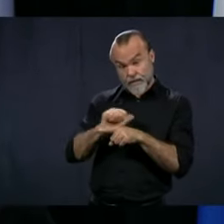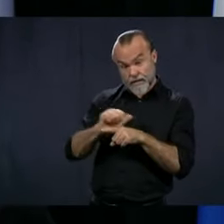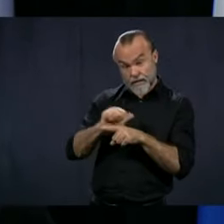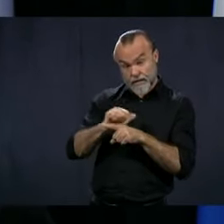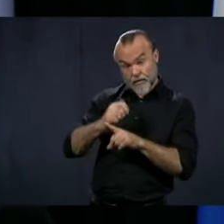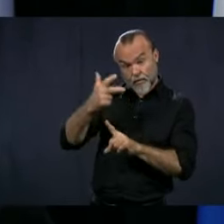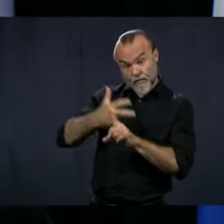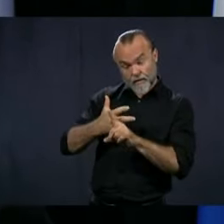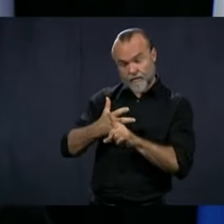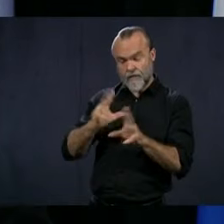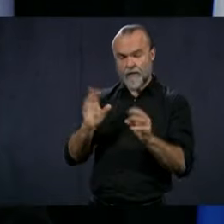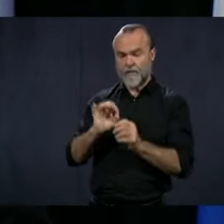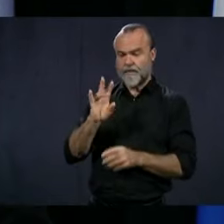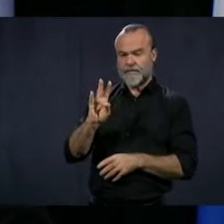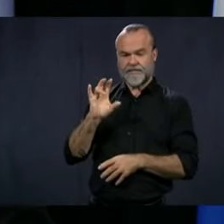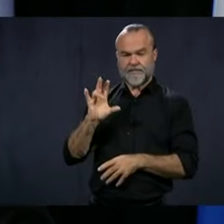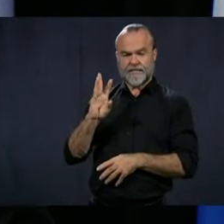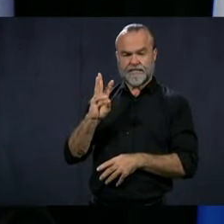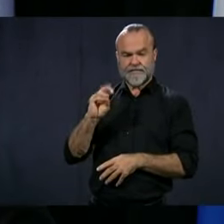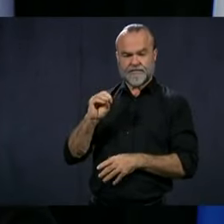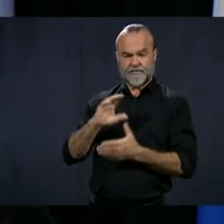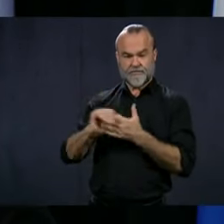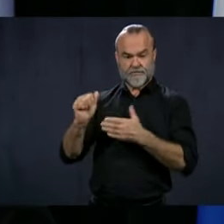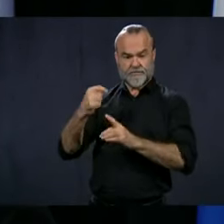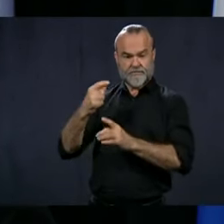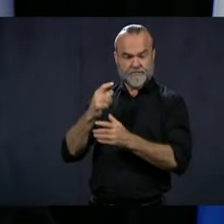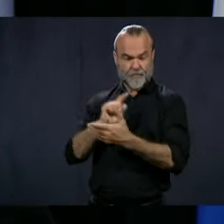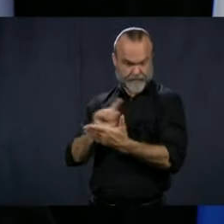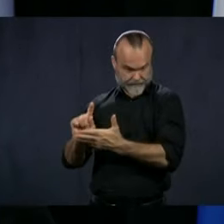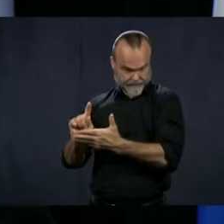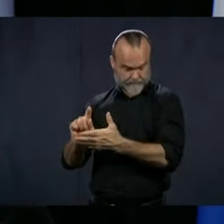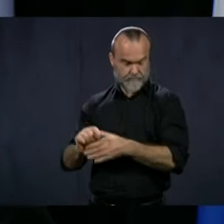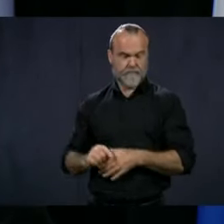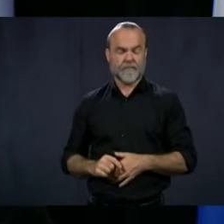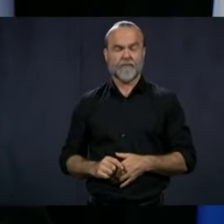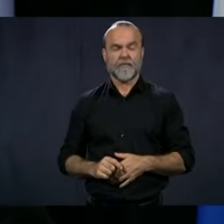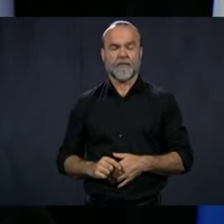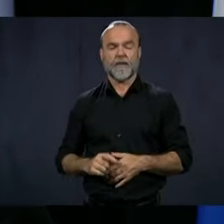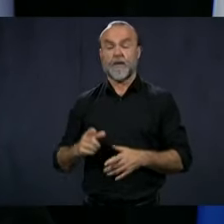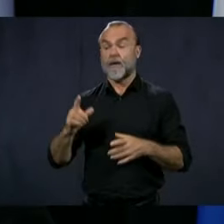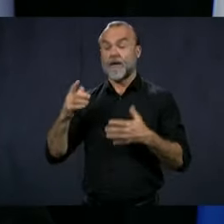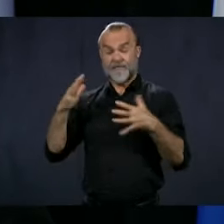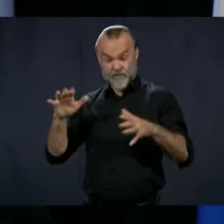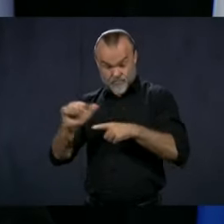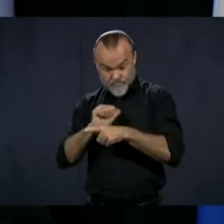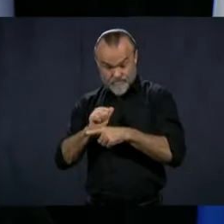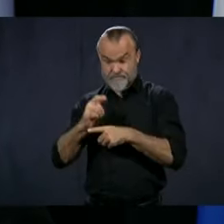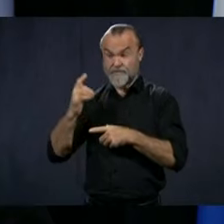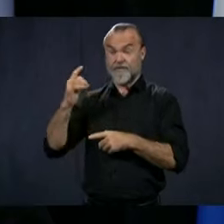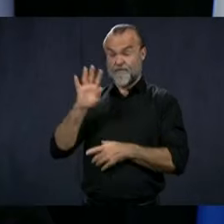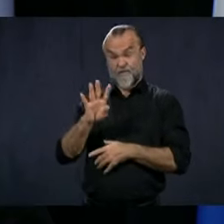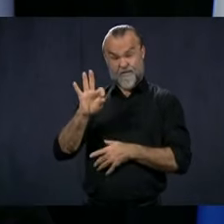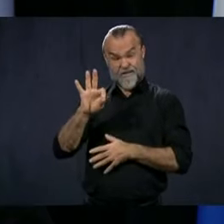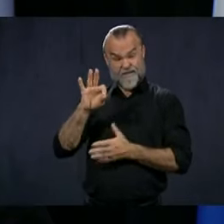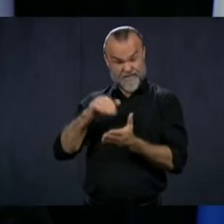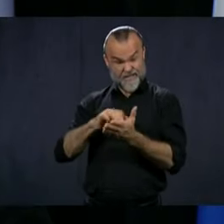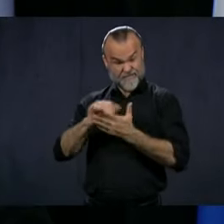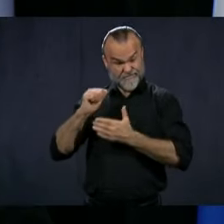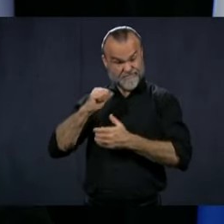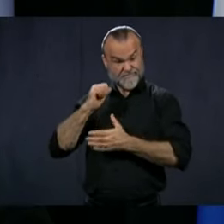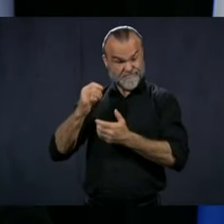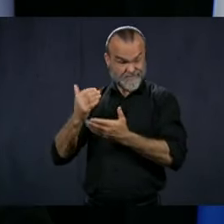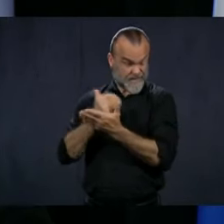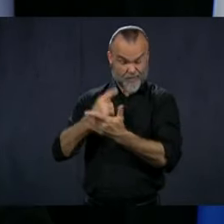$760, a yearly salary of $49,000. $50,000 when you